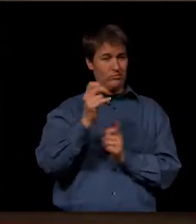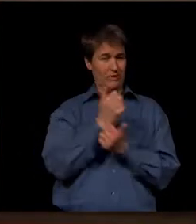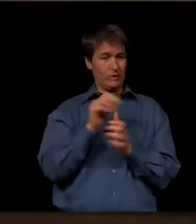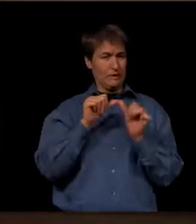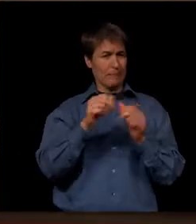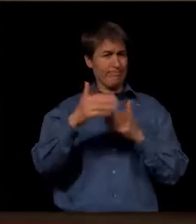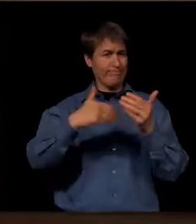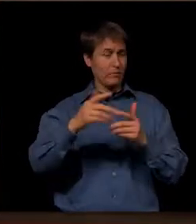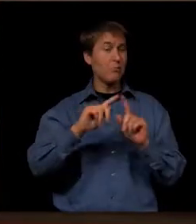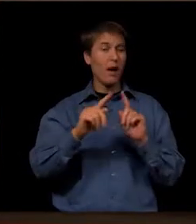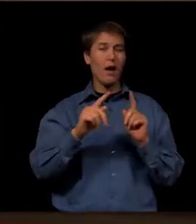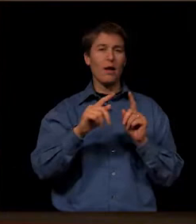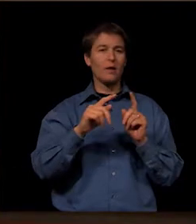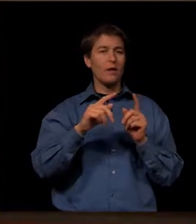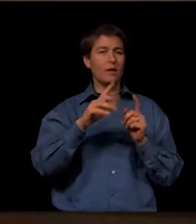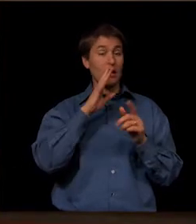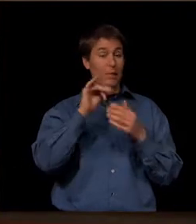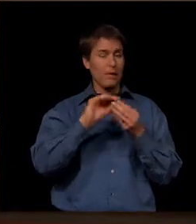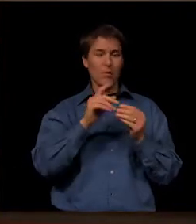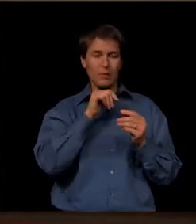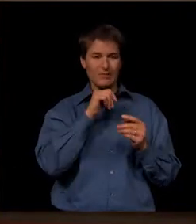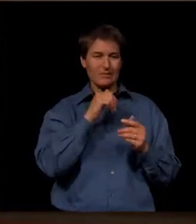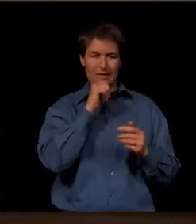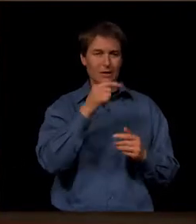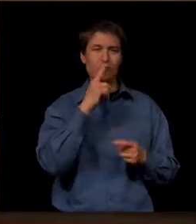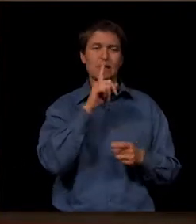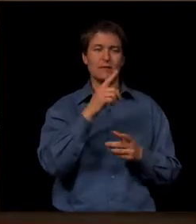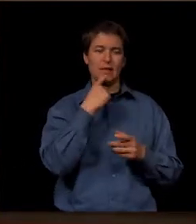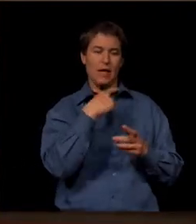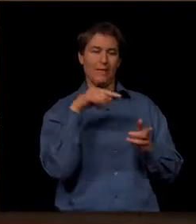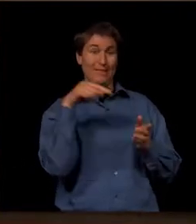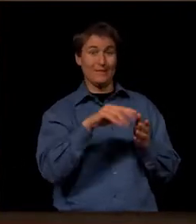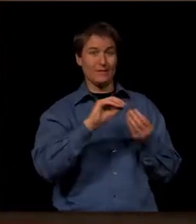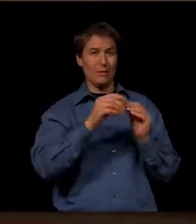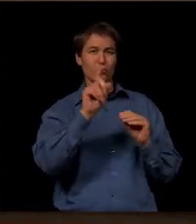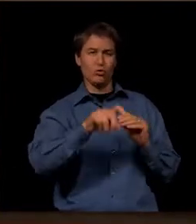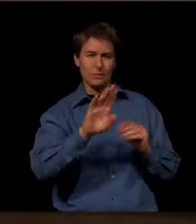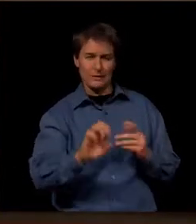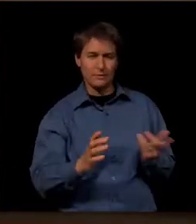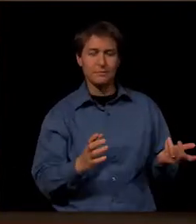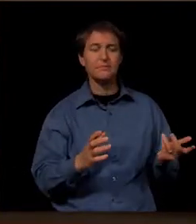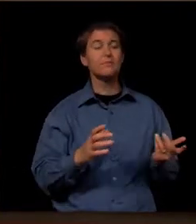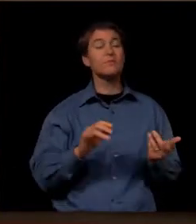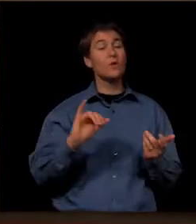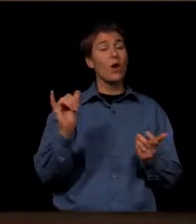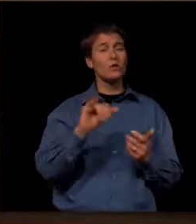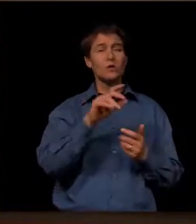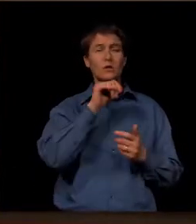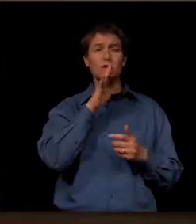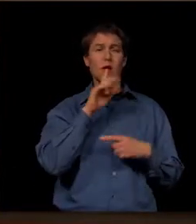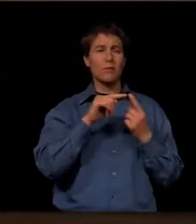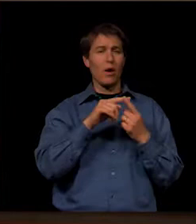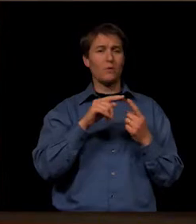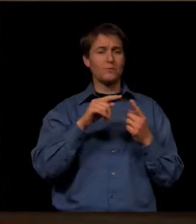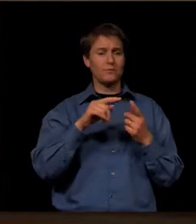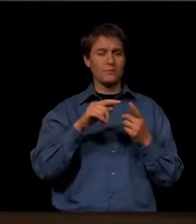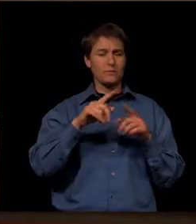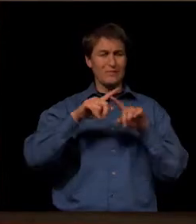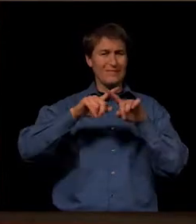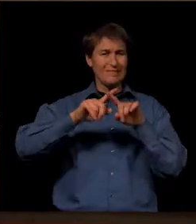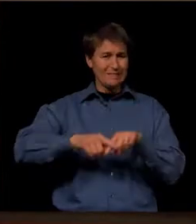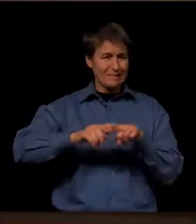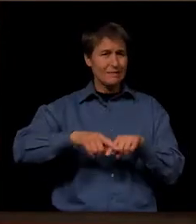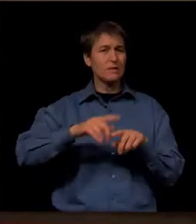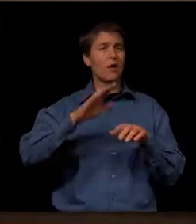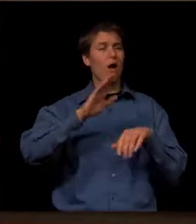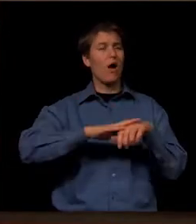things. But they didn't come out and say, here's the number. They also did pick up a lot and share about the dependence that we're getting in our formula on the local